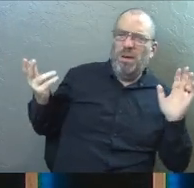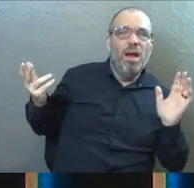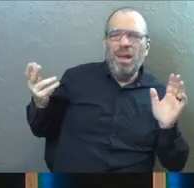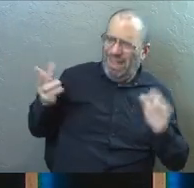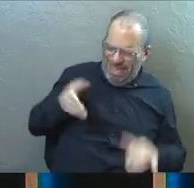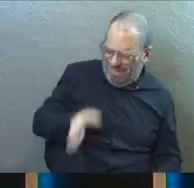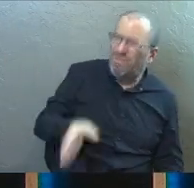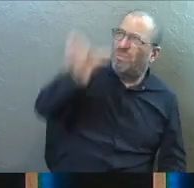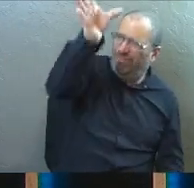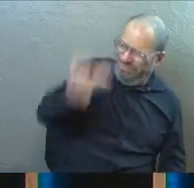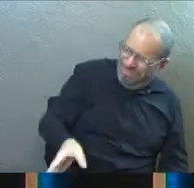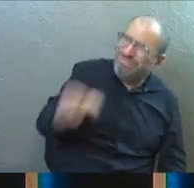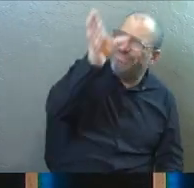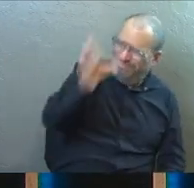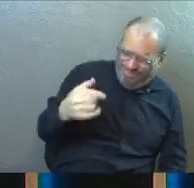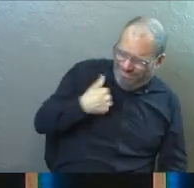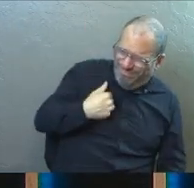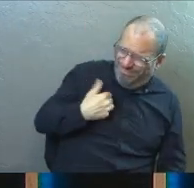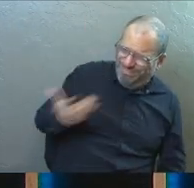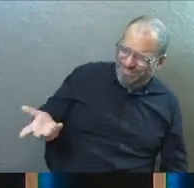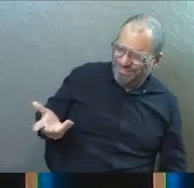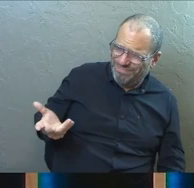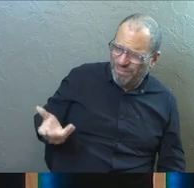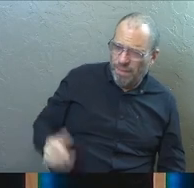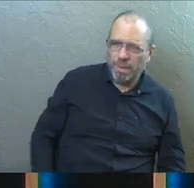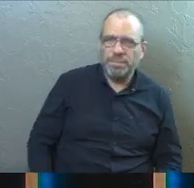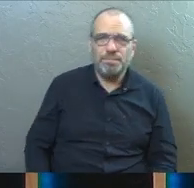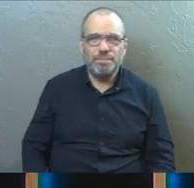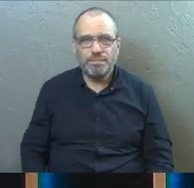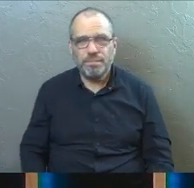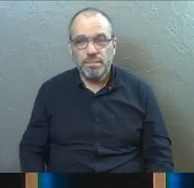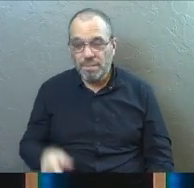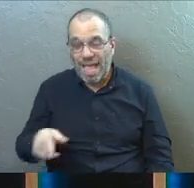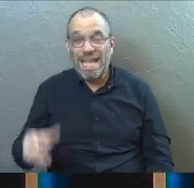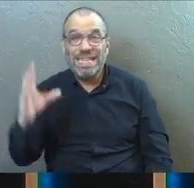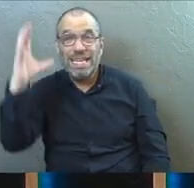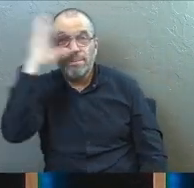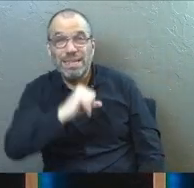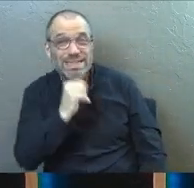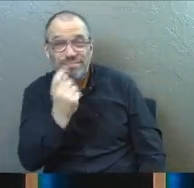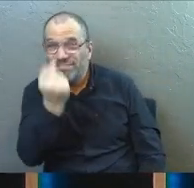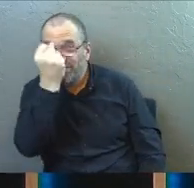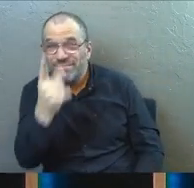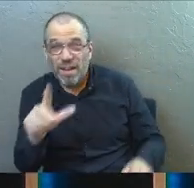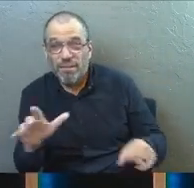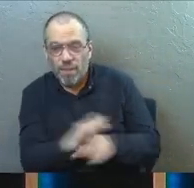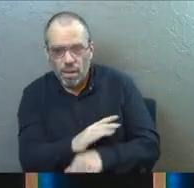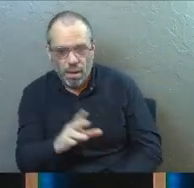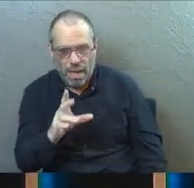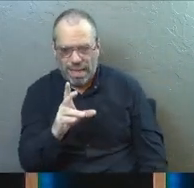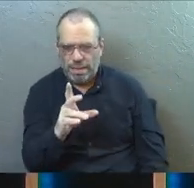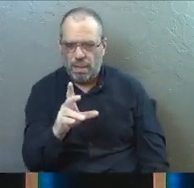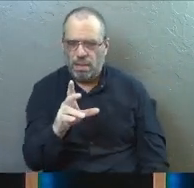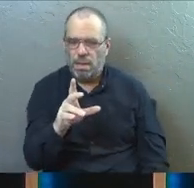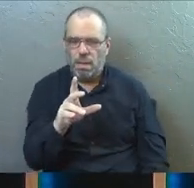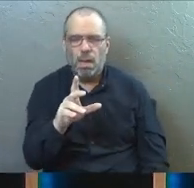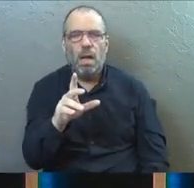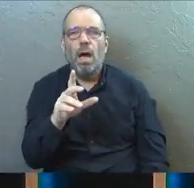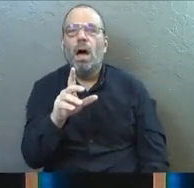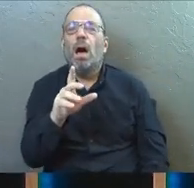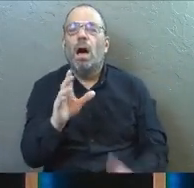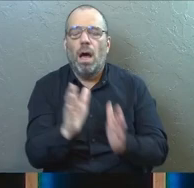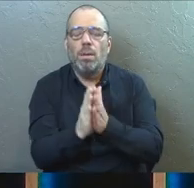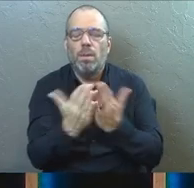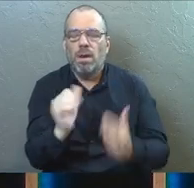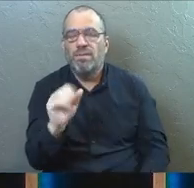This is between you and him right now. And he misses it. And then Dr. Luke, the author